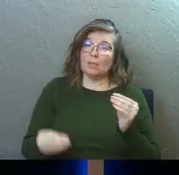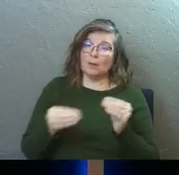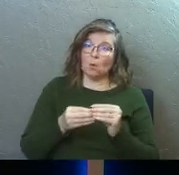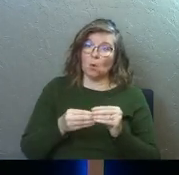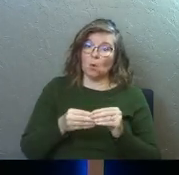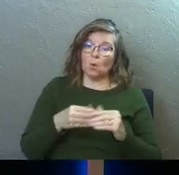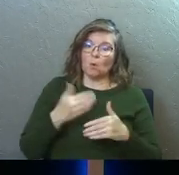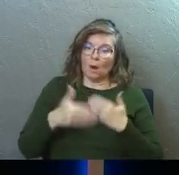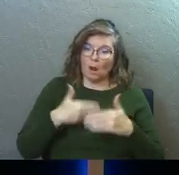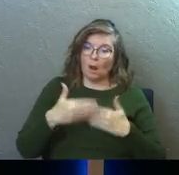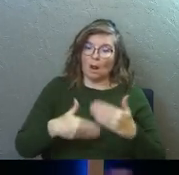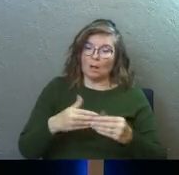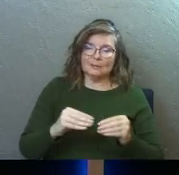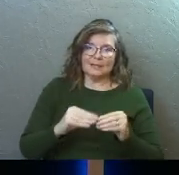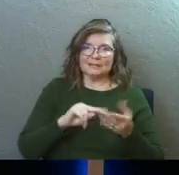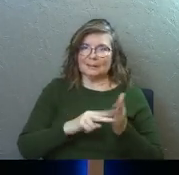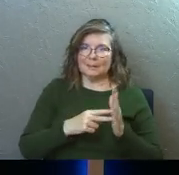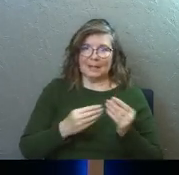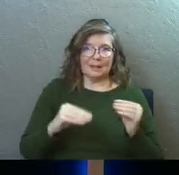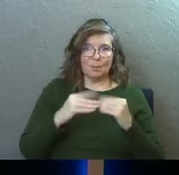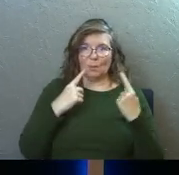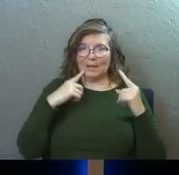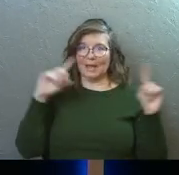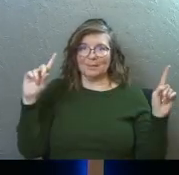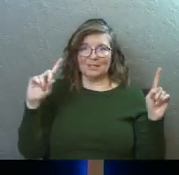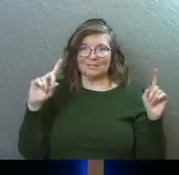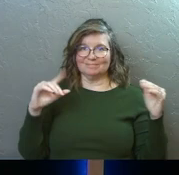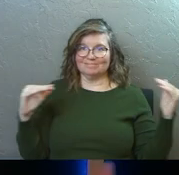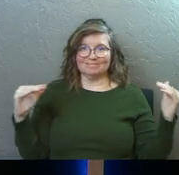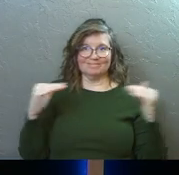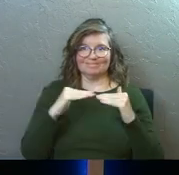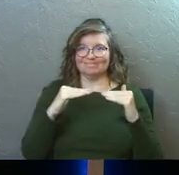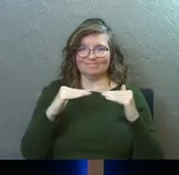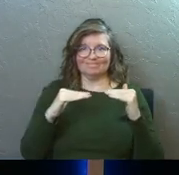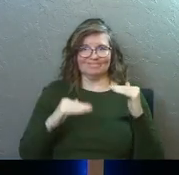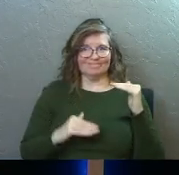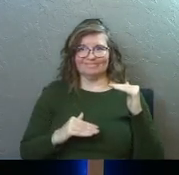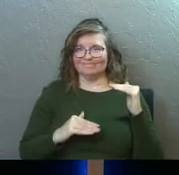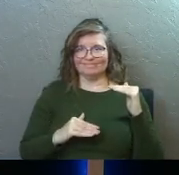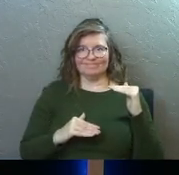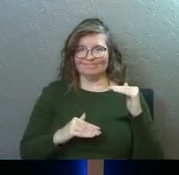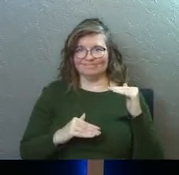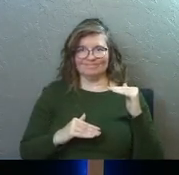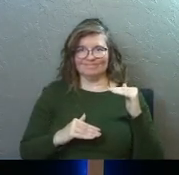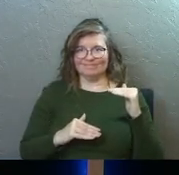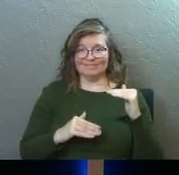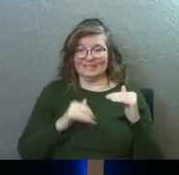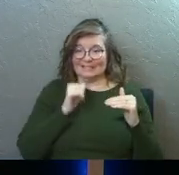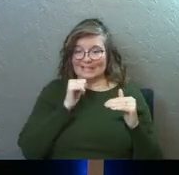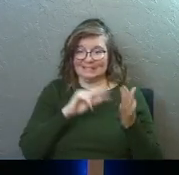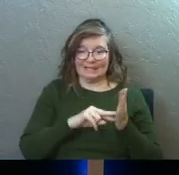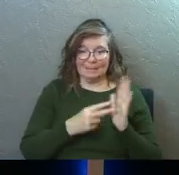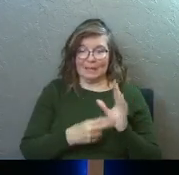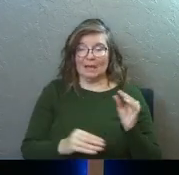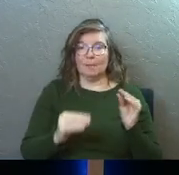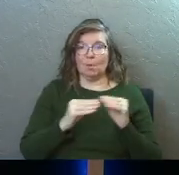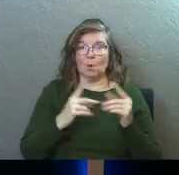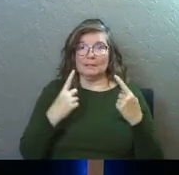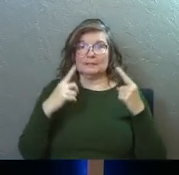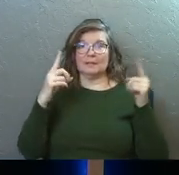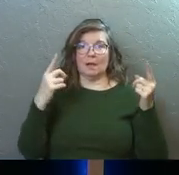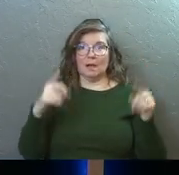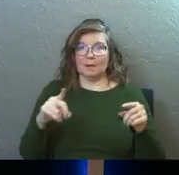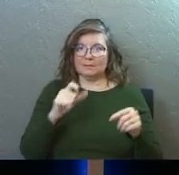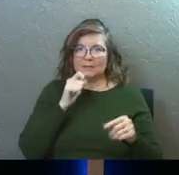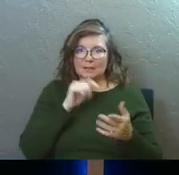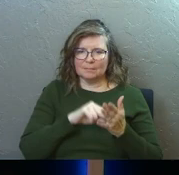more we go doesn't always mean the more we accomplish. The more we strive for, the more we're moving doesn't always mean that more has been done and success has been